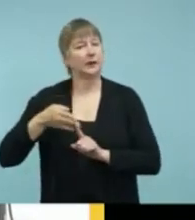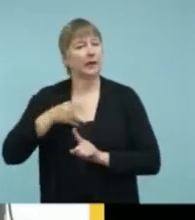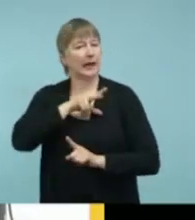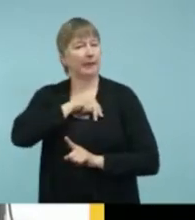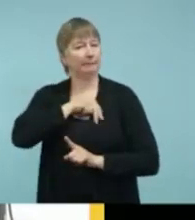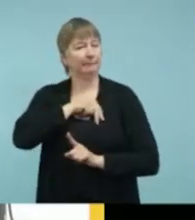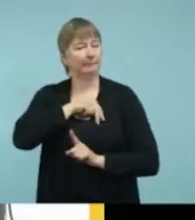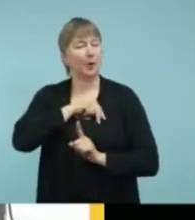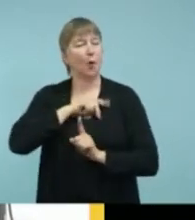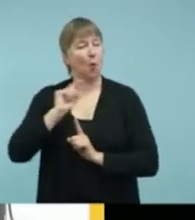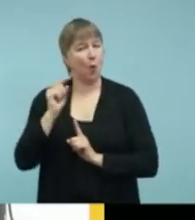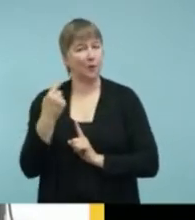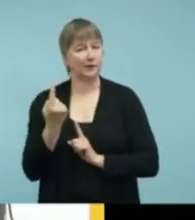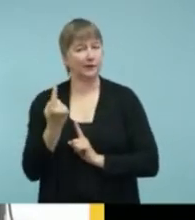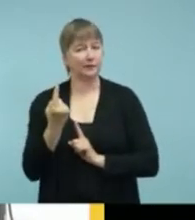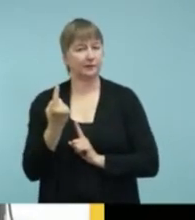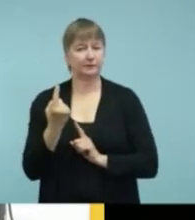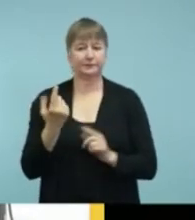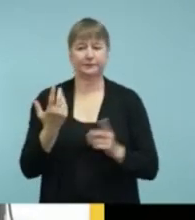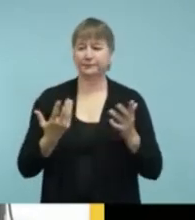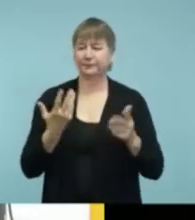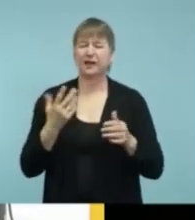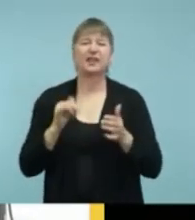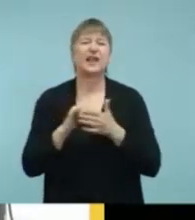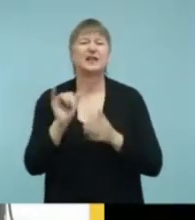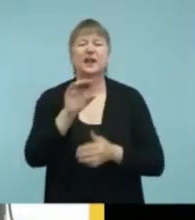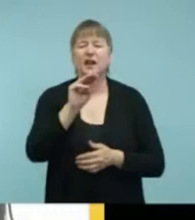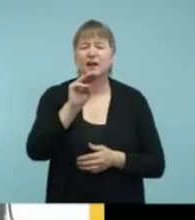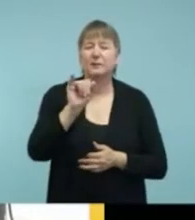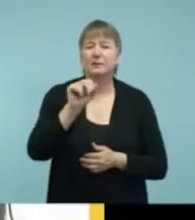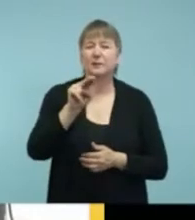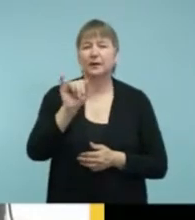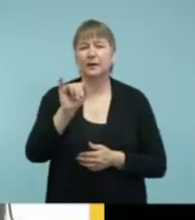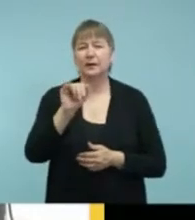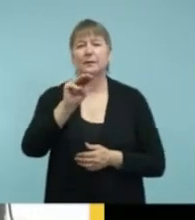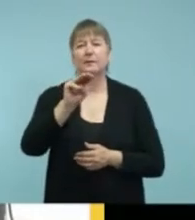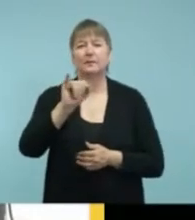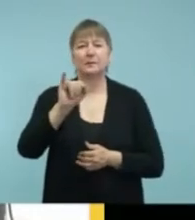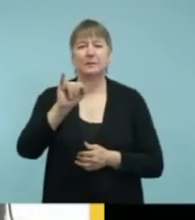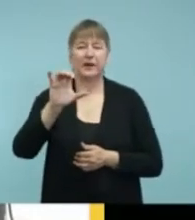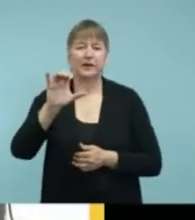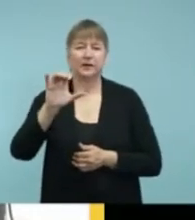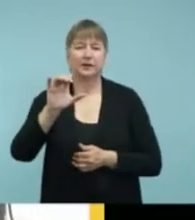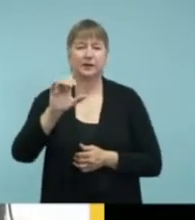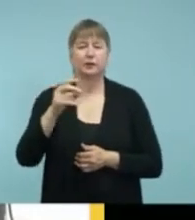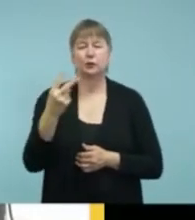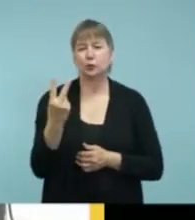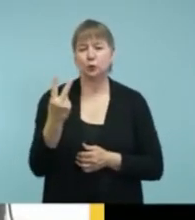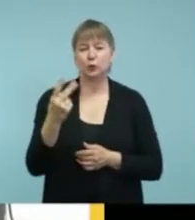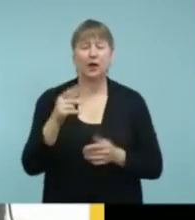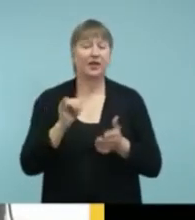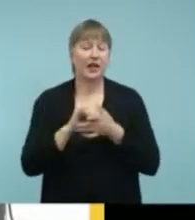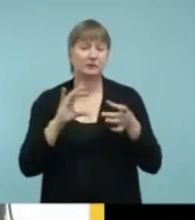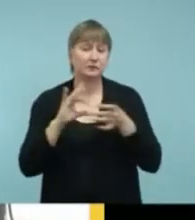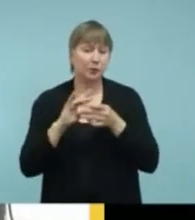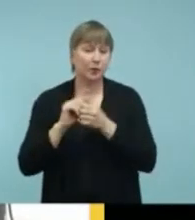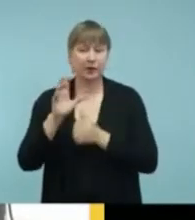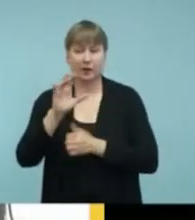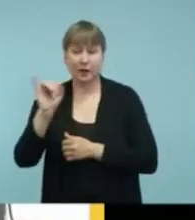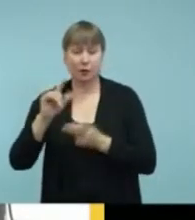You know, which would be like the Mini Mic 2, which we're seeing especially with the cochlear devices and the Resound hearing aids.